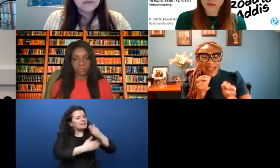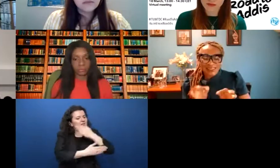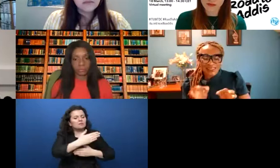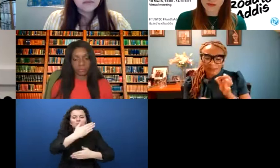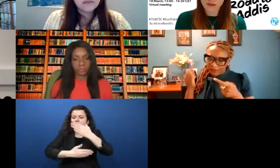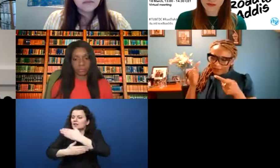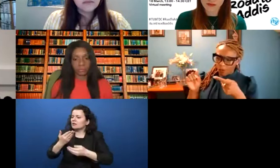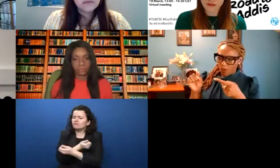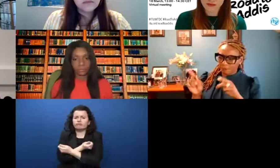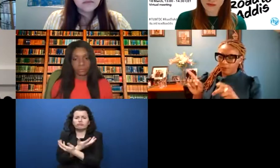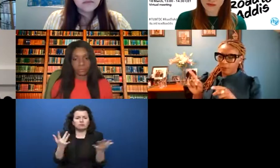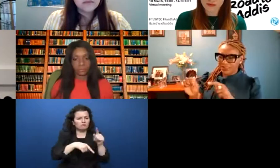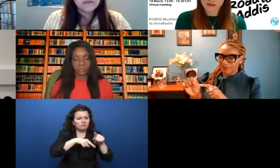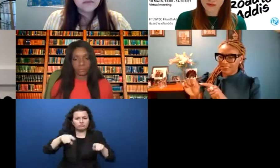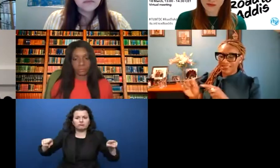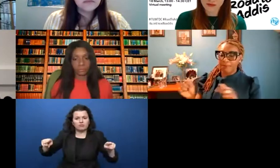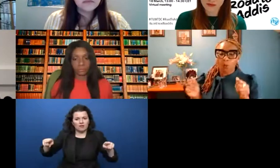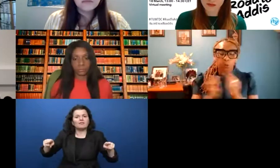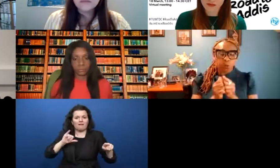And then, finally, we must innovate.